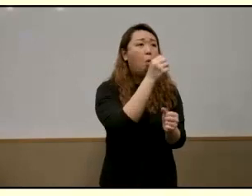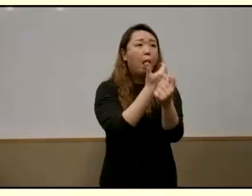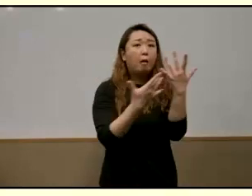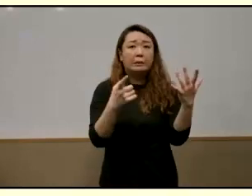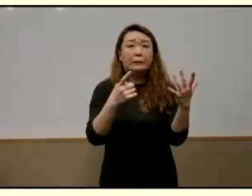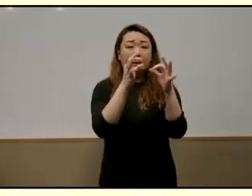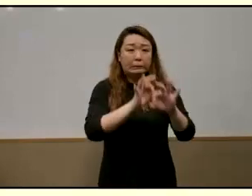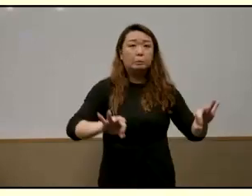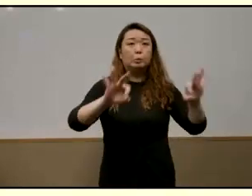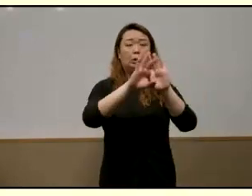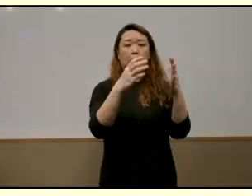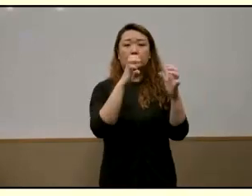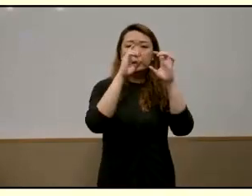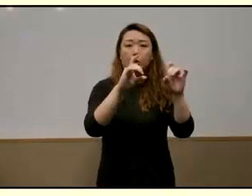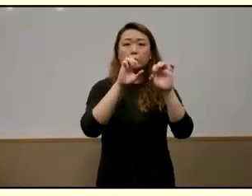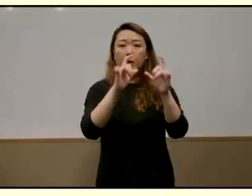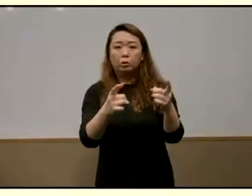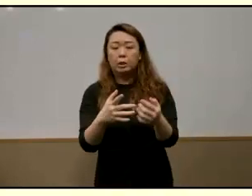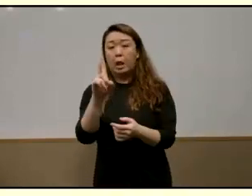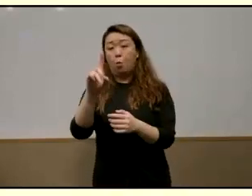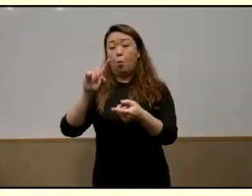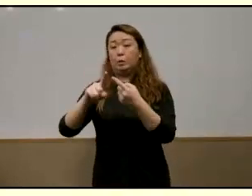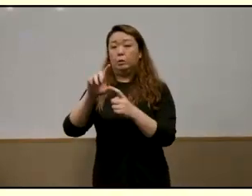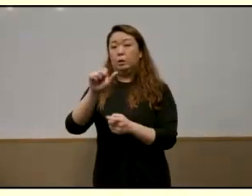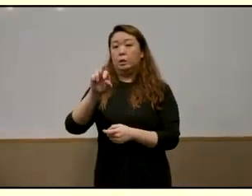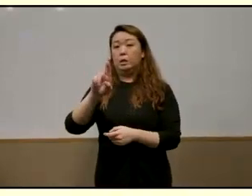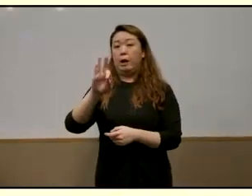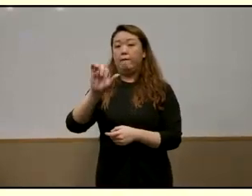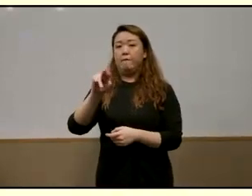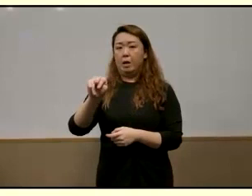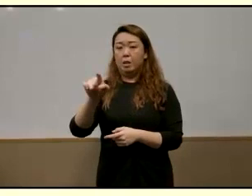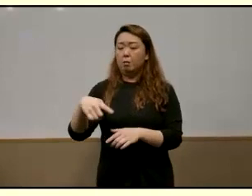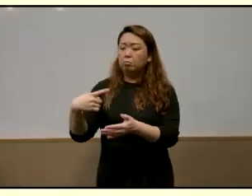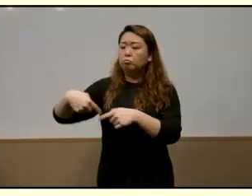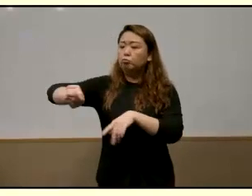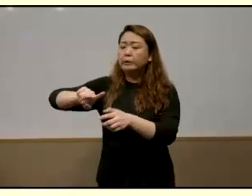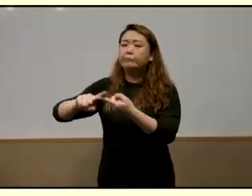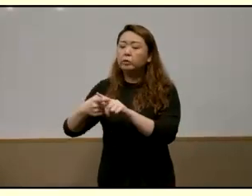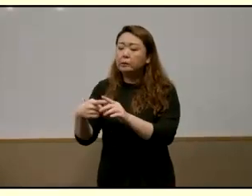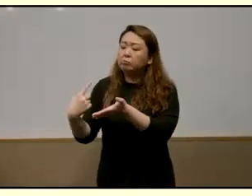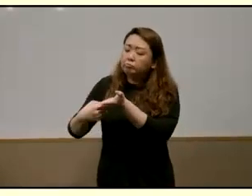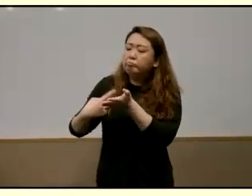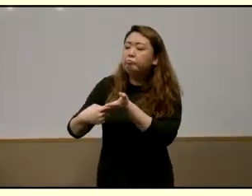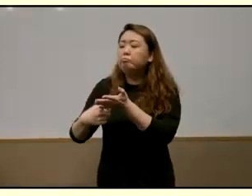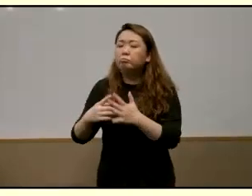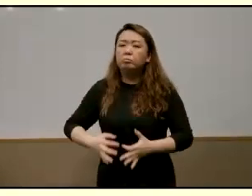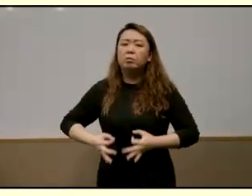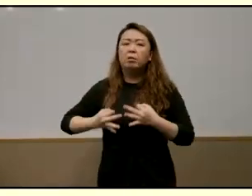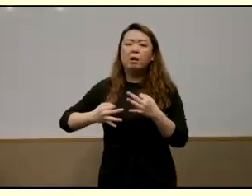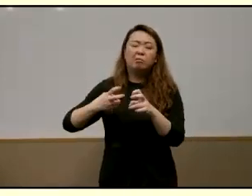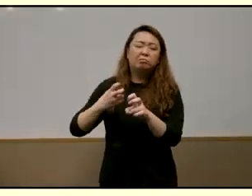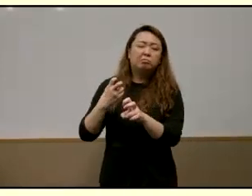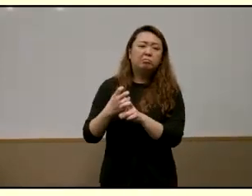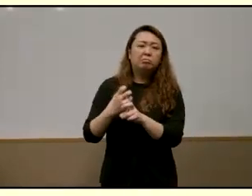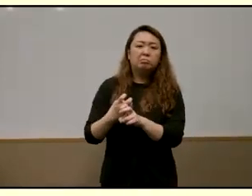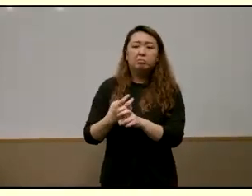and as one young person irfan put it my friends and i talk about life how bad it is like in life the main thing we see is just to get money